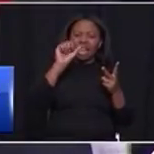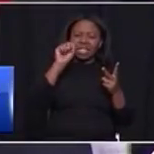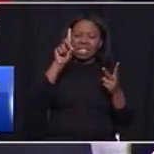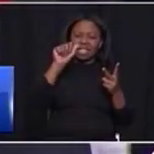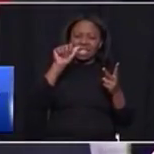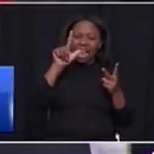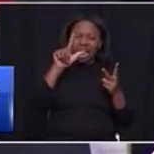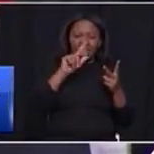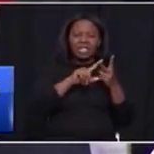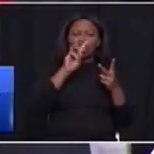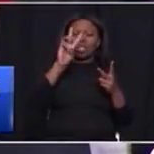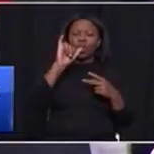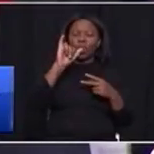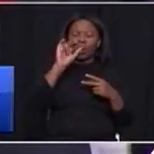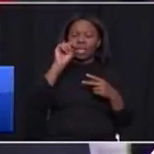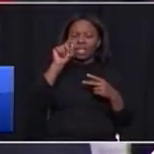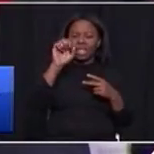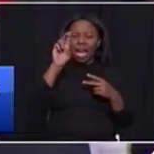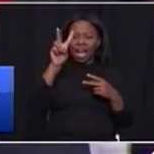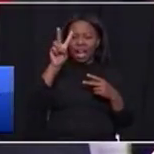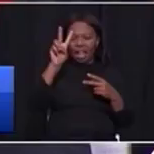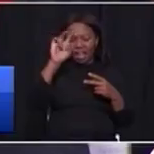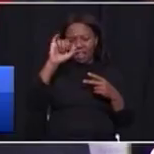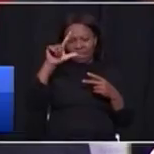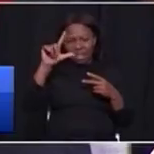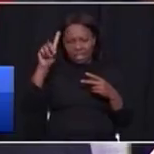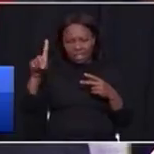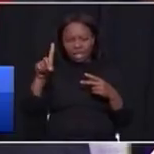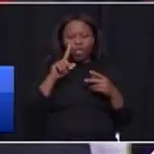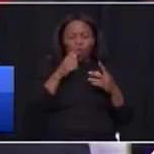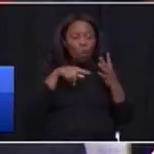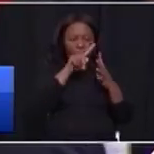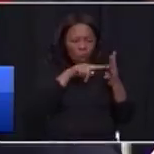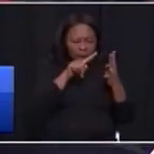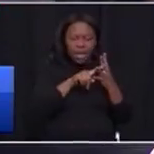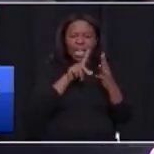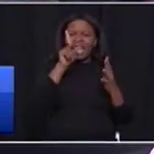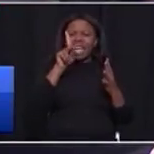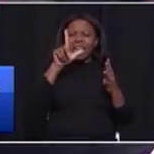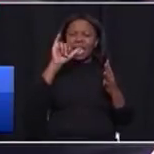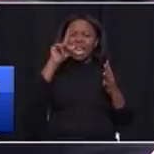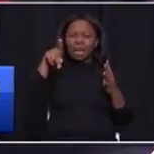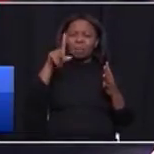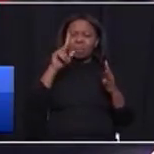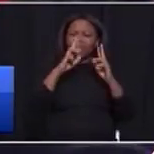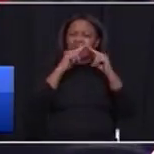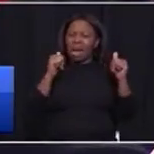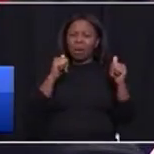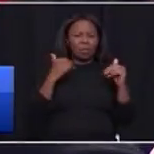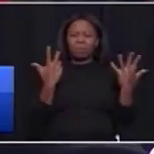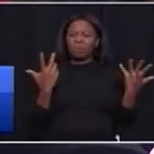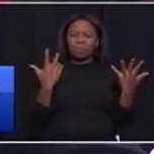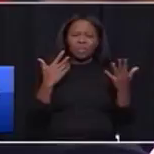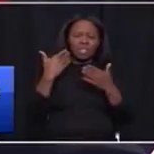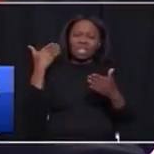and Winterfell. Clip Town never started, actually. Clip Town has been in many speeches of premiers before me.